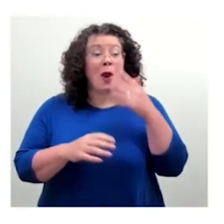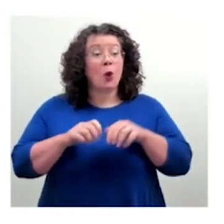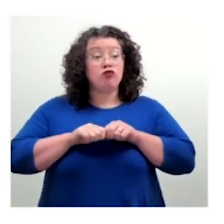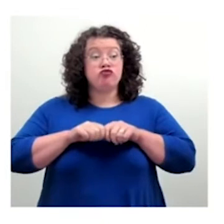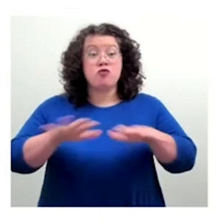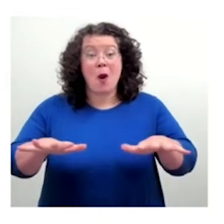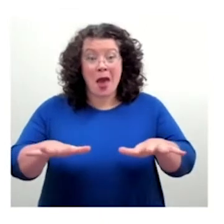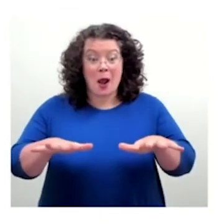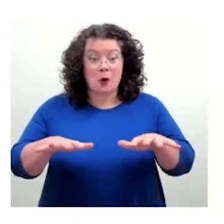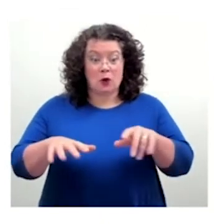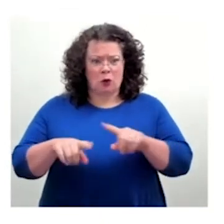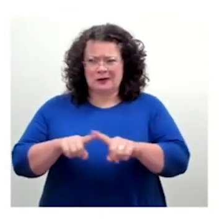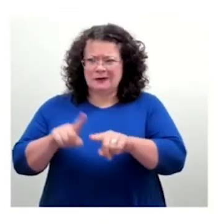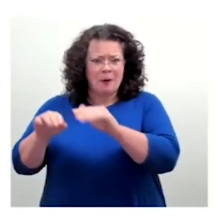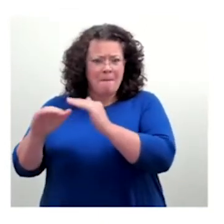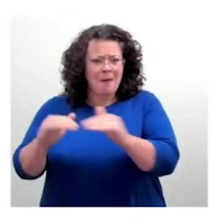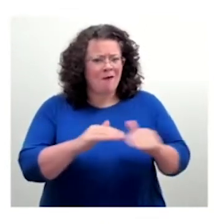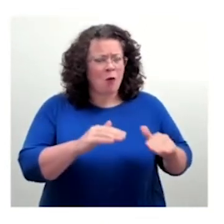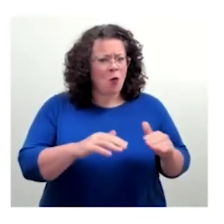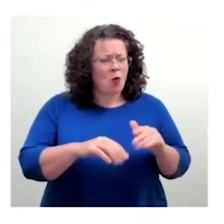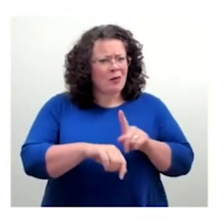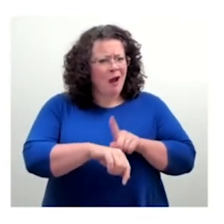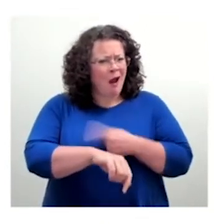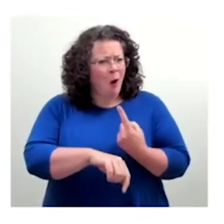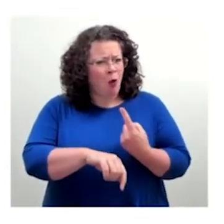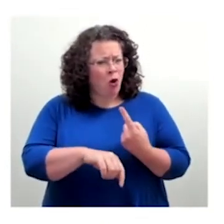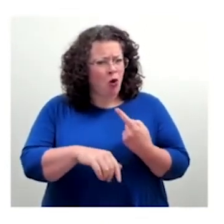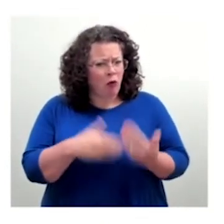there yet? Have you rolled it out everywhere now? Or is it still an ongoing process?